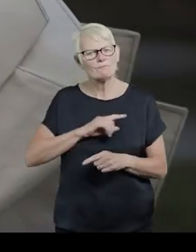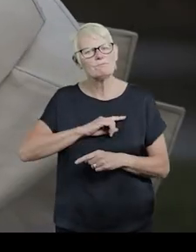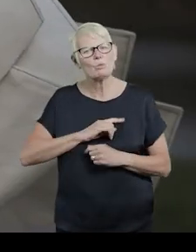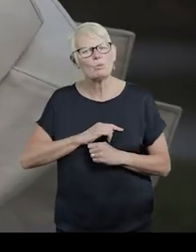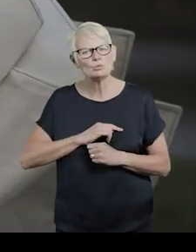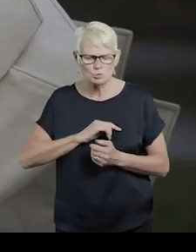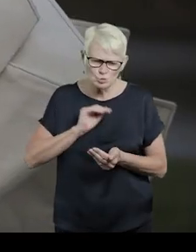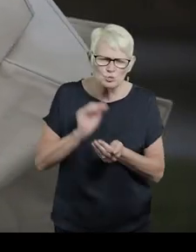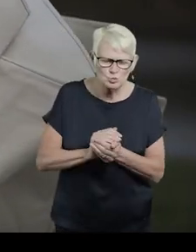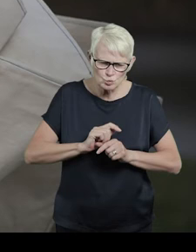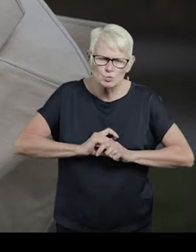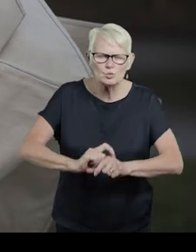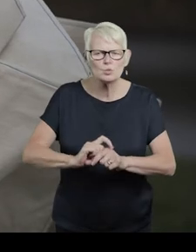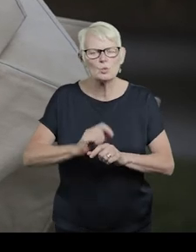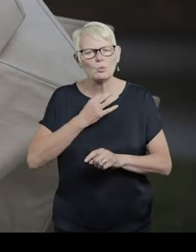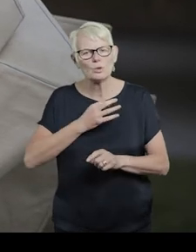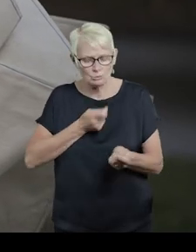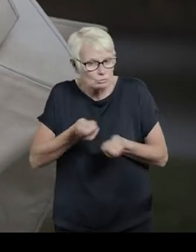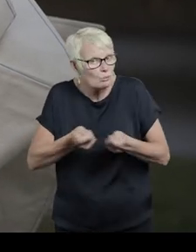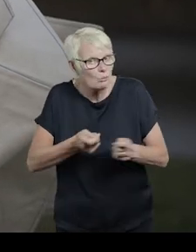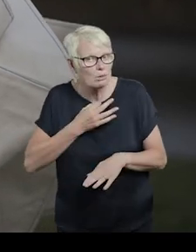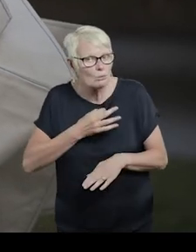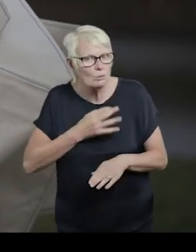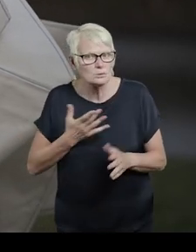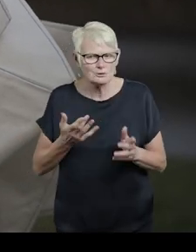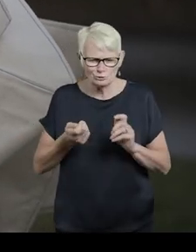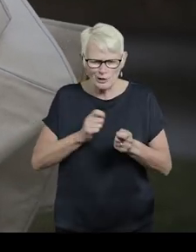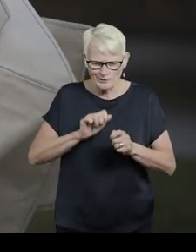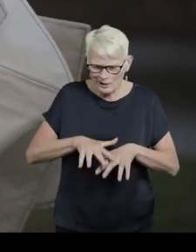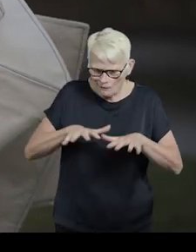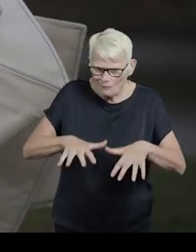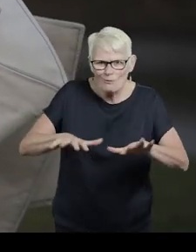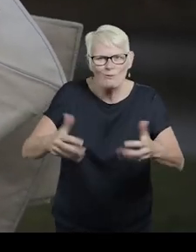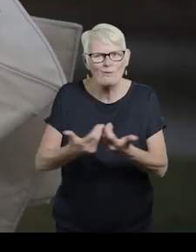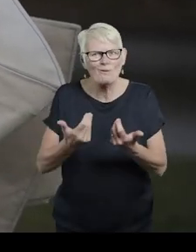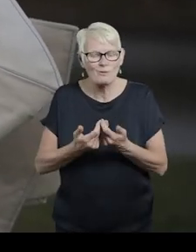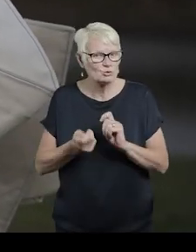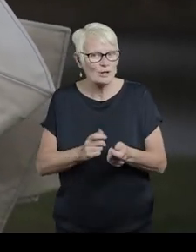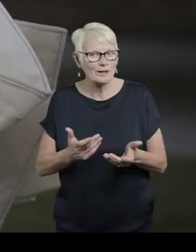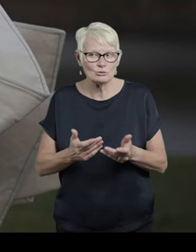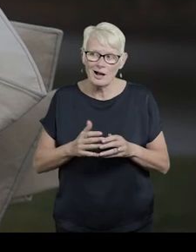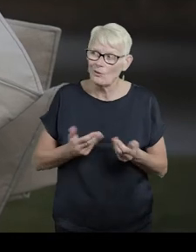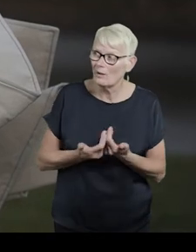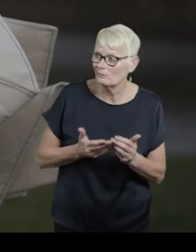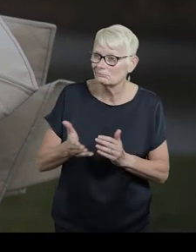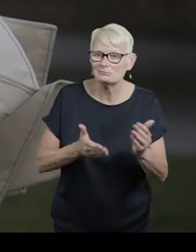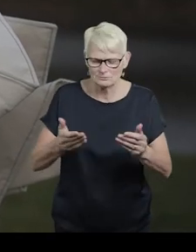hold water. Control water. Change its tempo. Change its course.